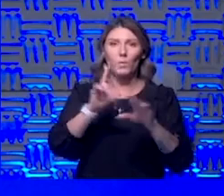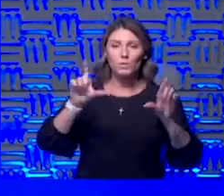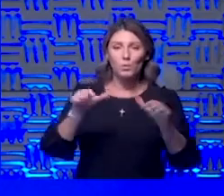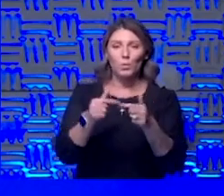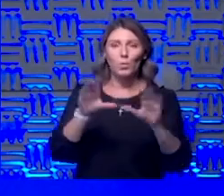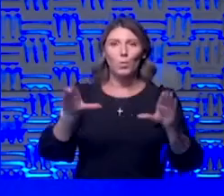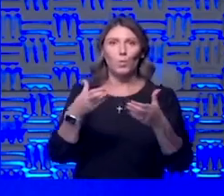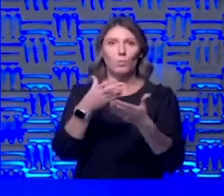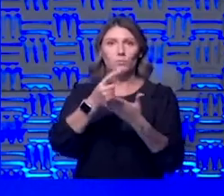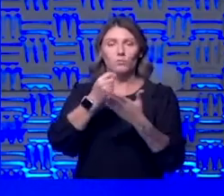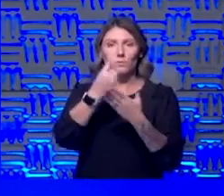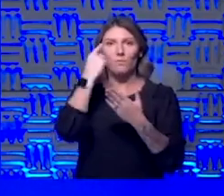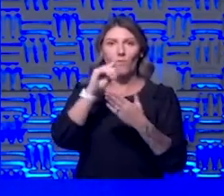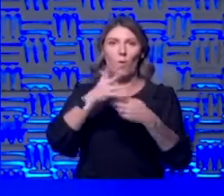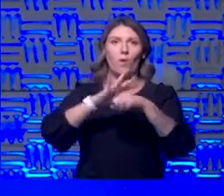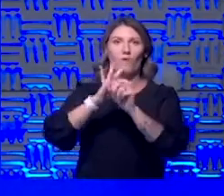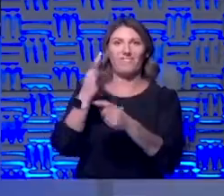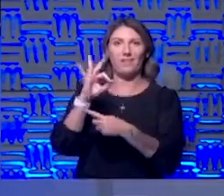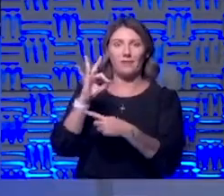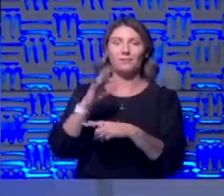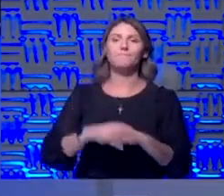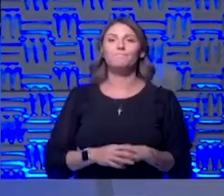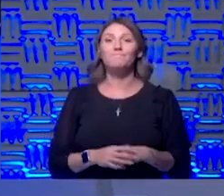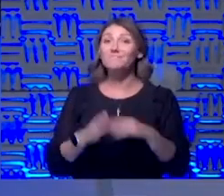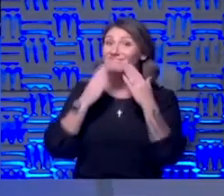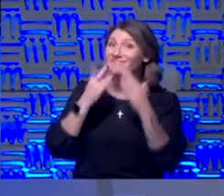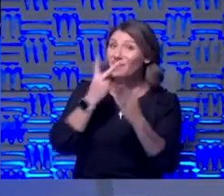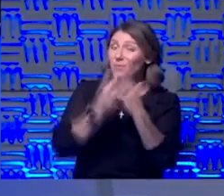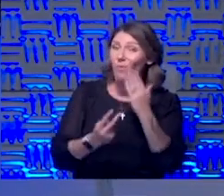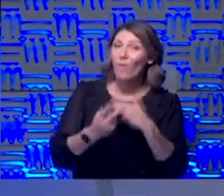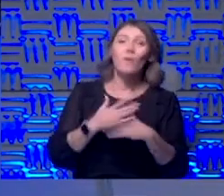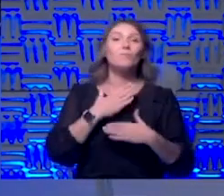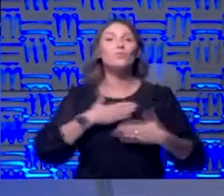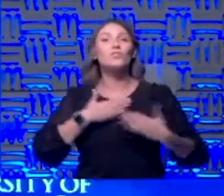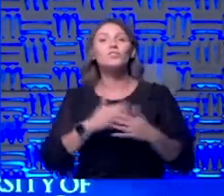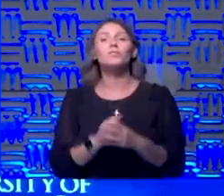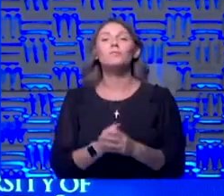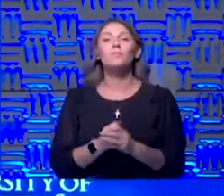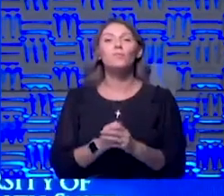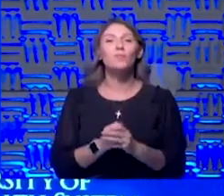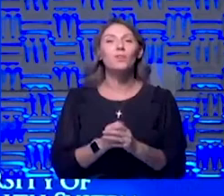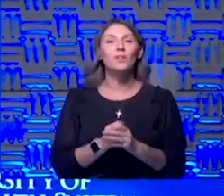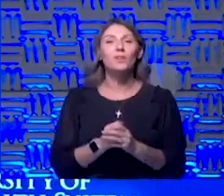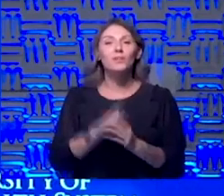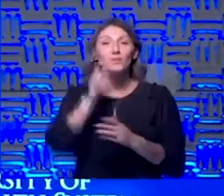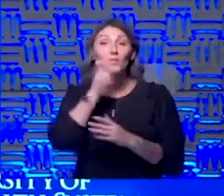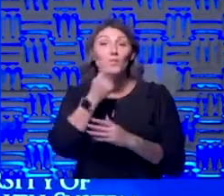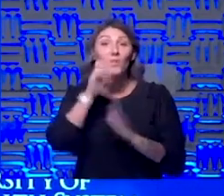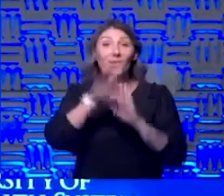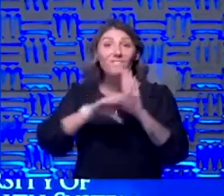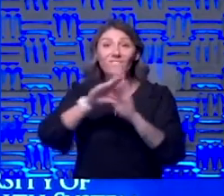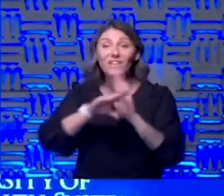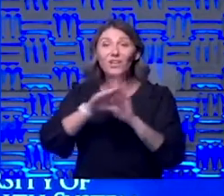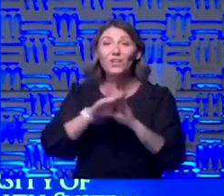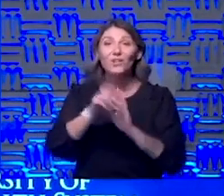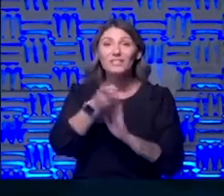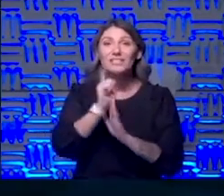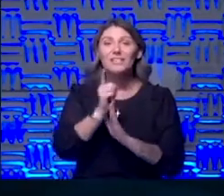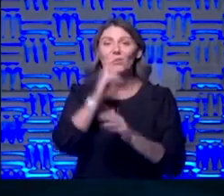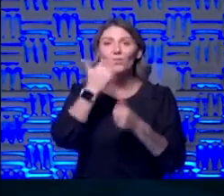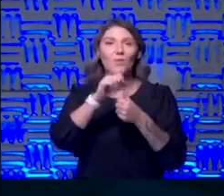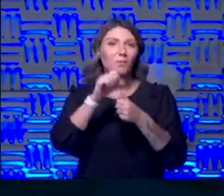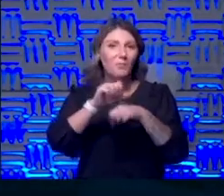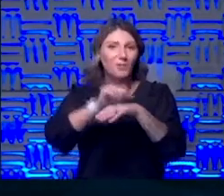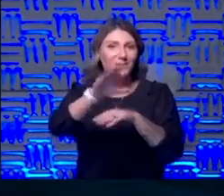of treatments for this covid disease so thank you both we appreciate this okay so uh we've got a cool video coming up in just a second but remember to keep